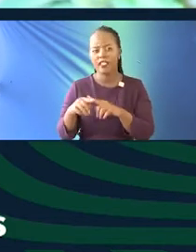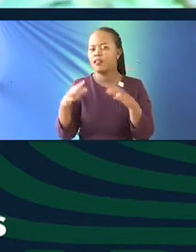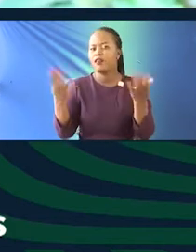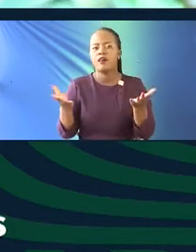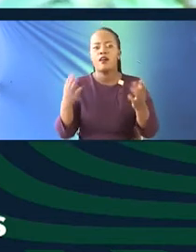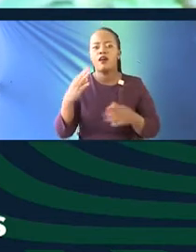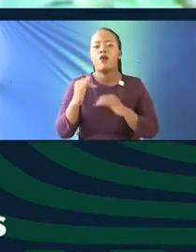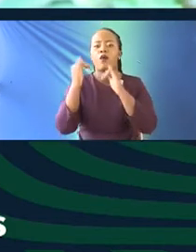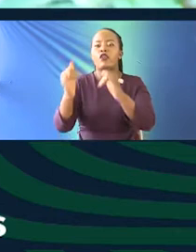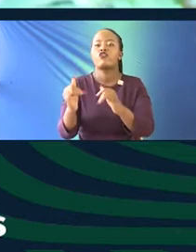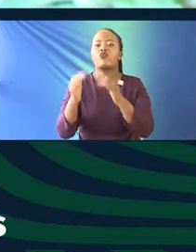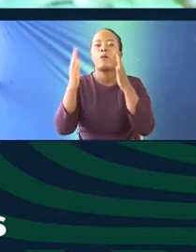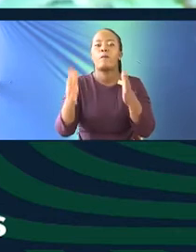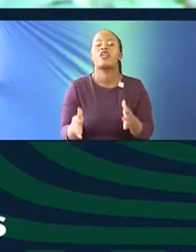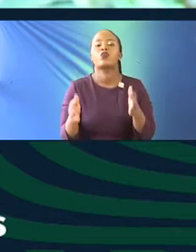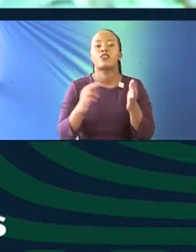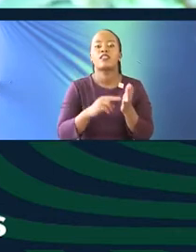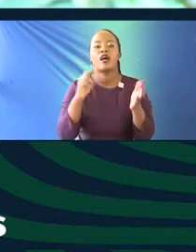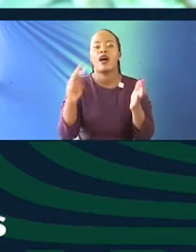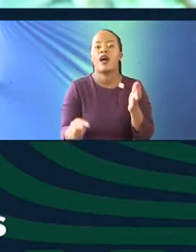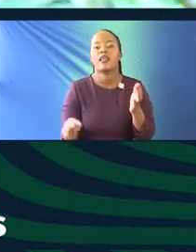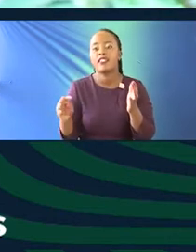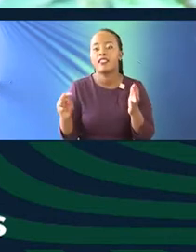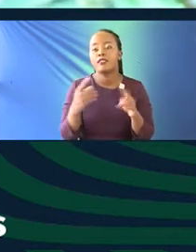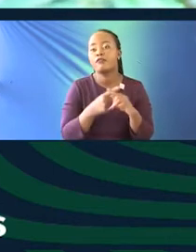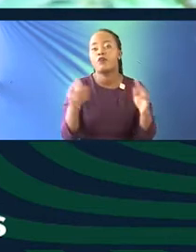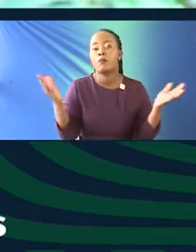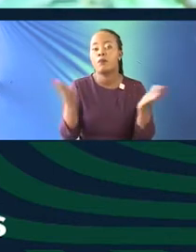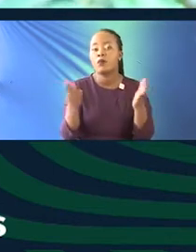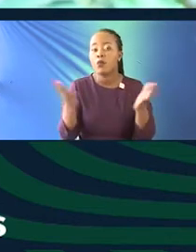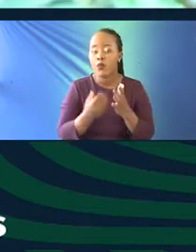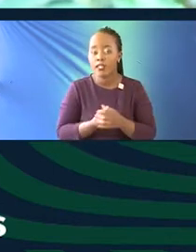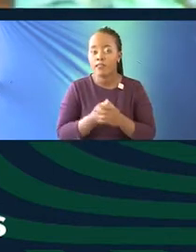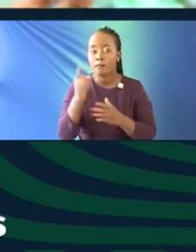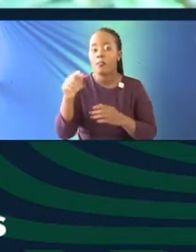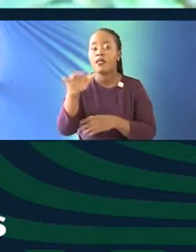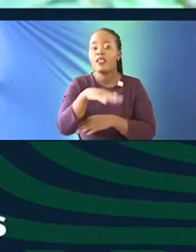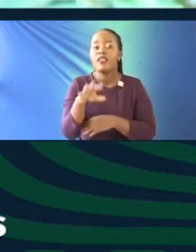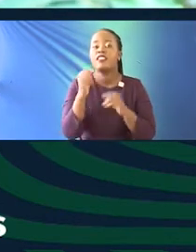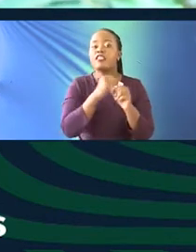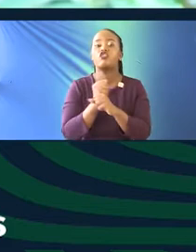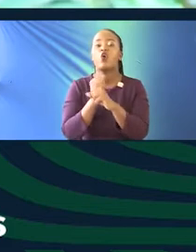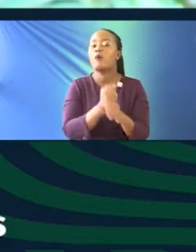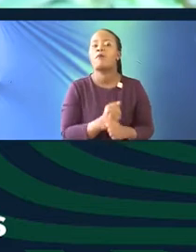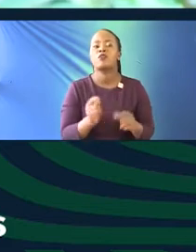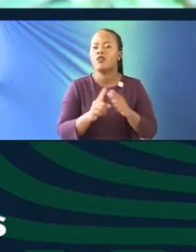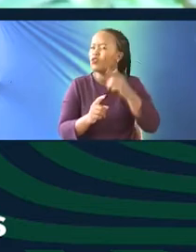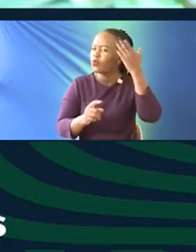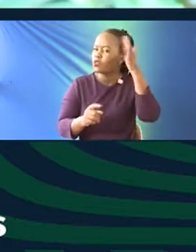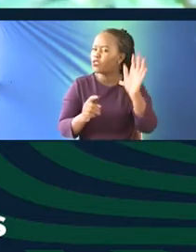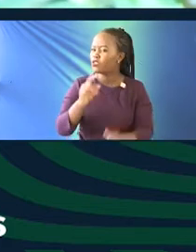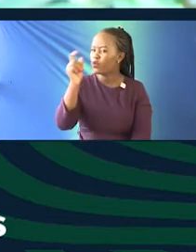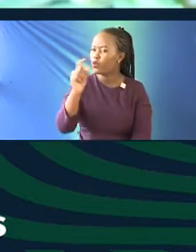alighted on the lake shore somewhere in Homer Bay, didn't know the local languages, and was bold